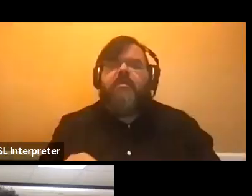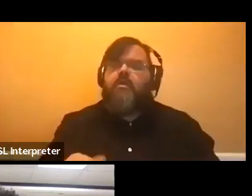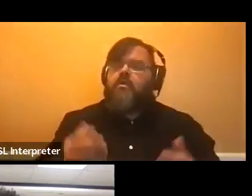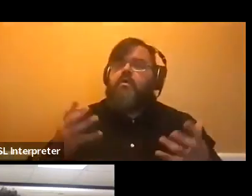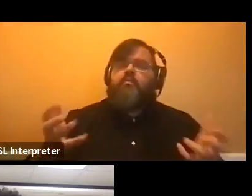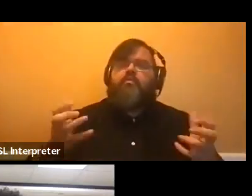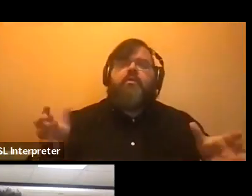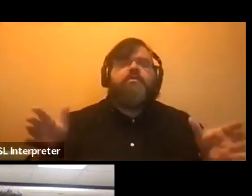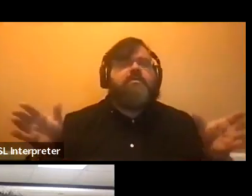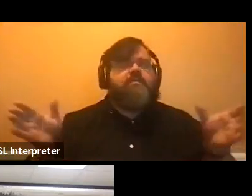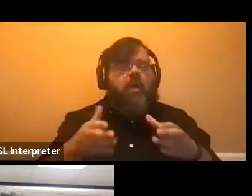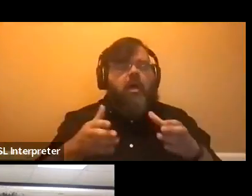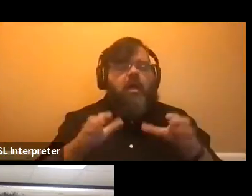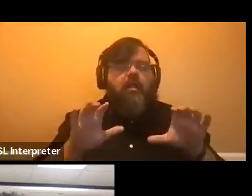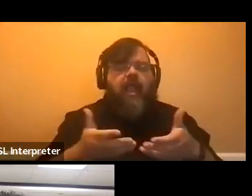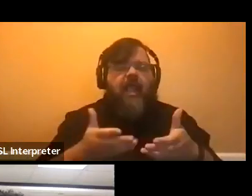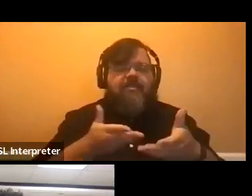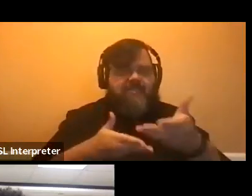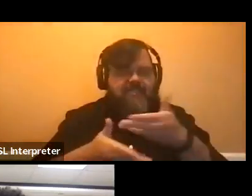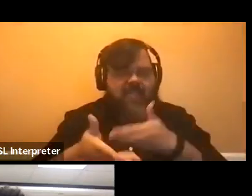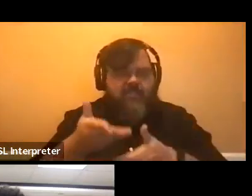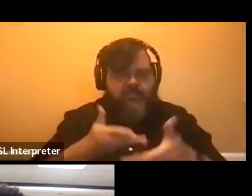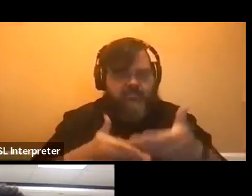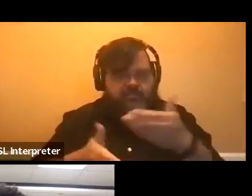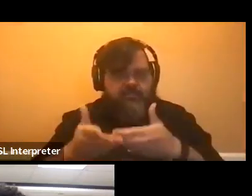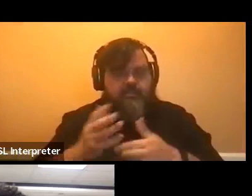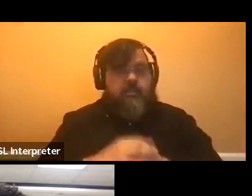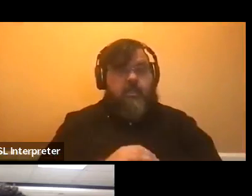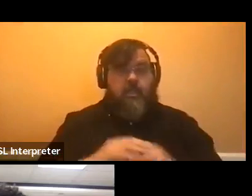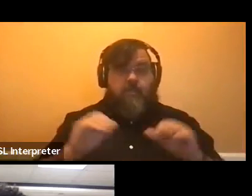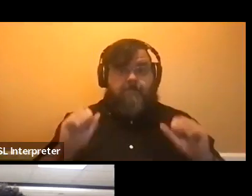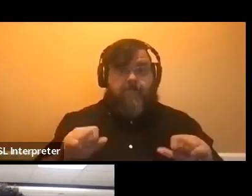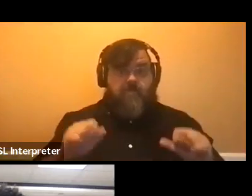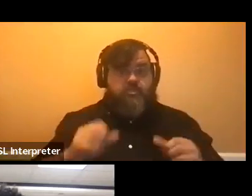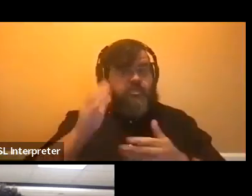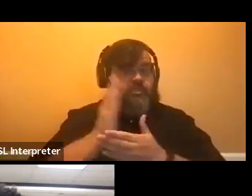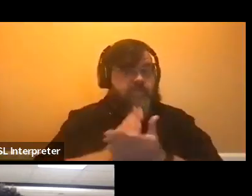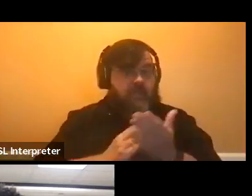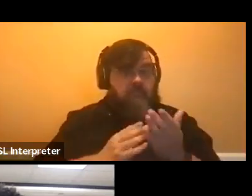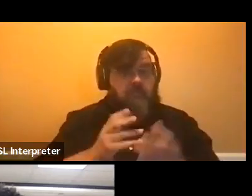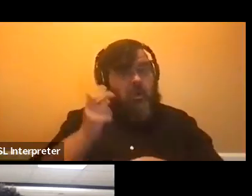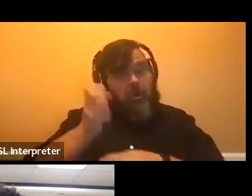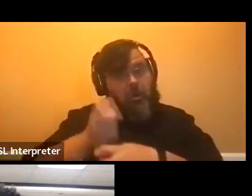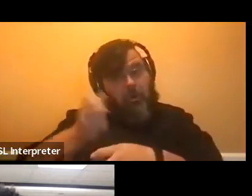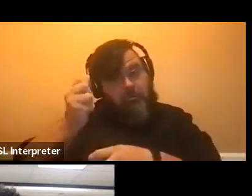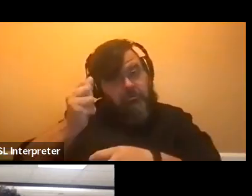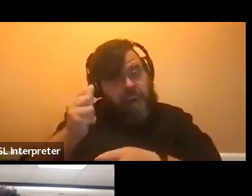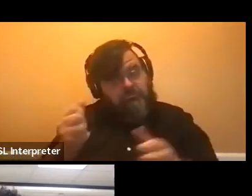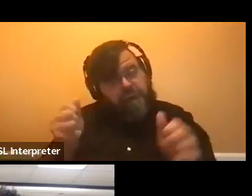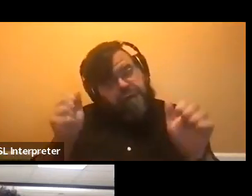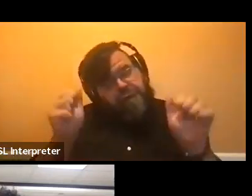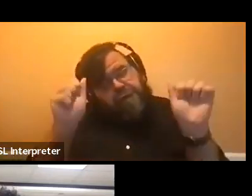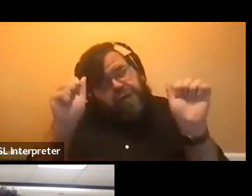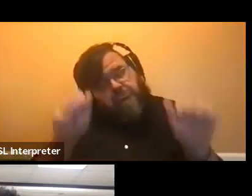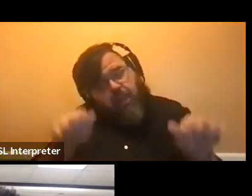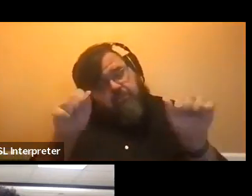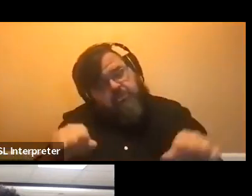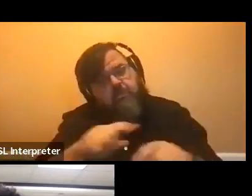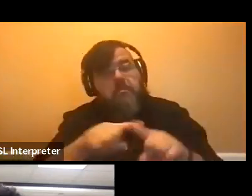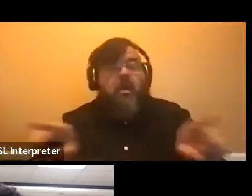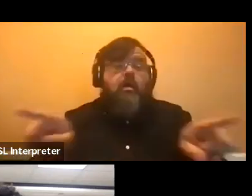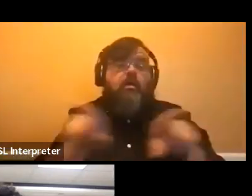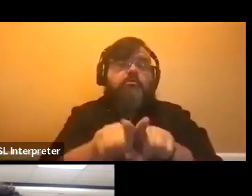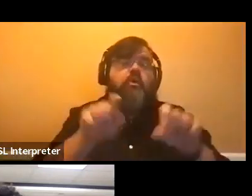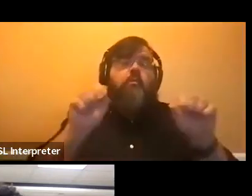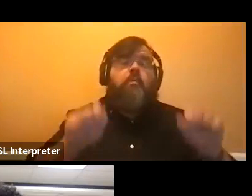in a small class. So is it possible that some of the sections are harder? Yes, but it's also possible